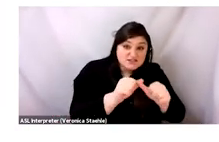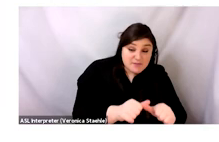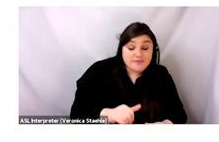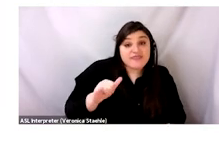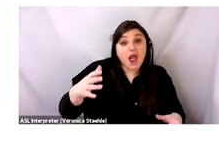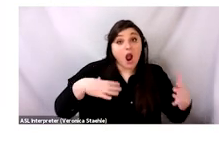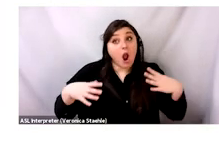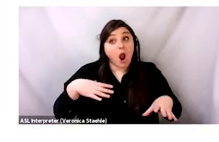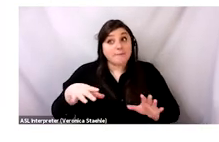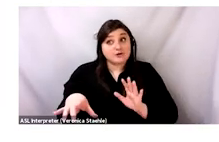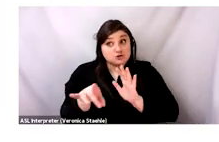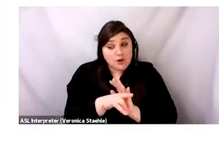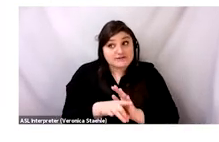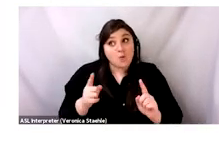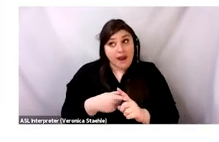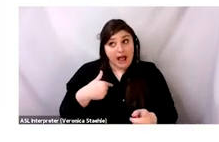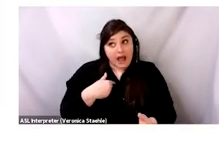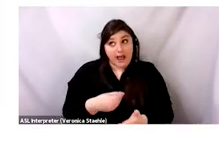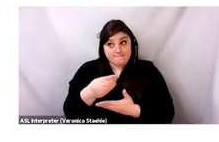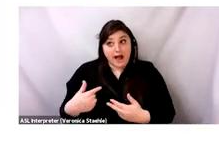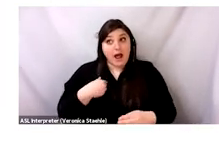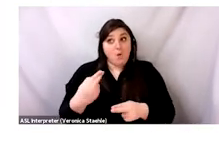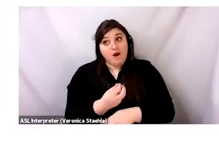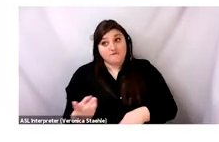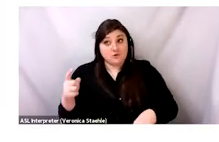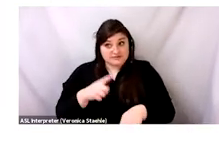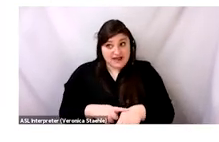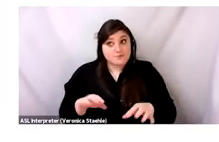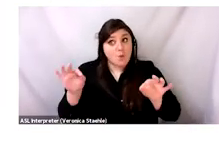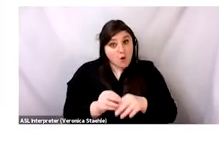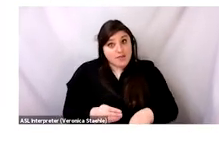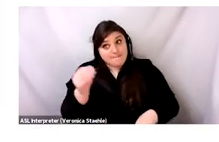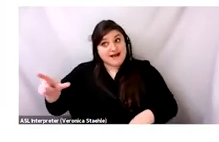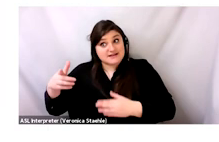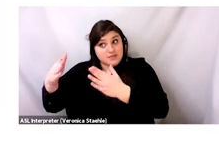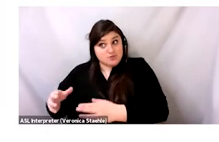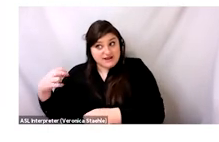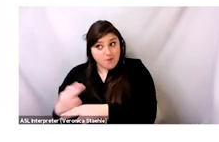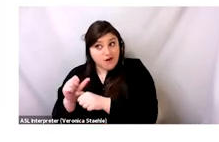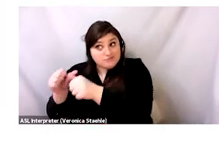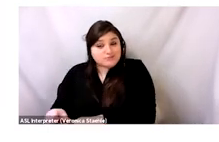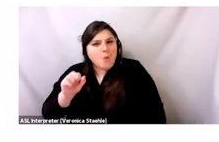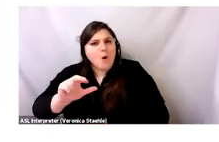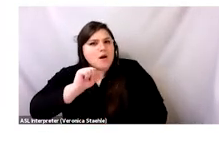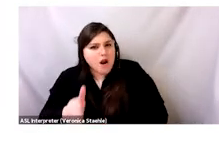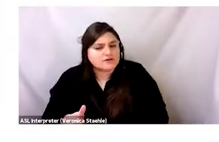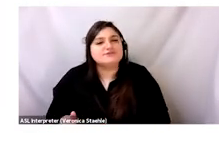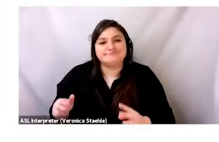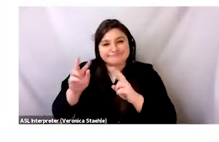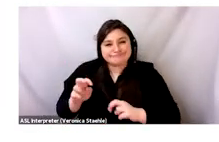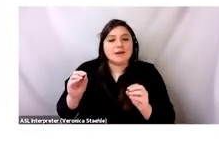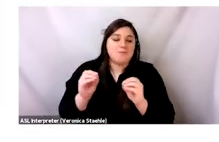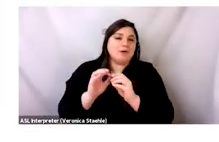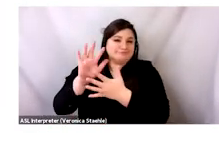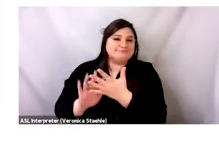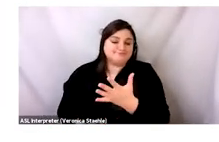Is this garment worthy of a second life? Is this garment worthy of the person who will be receiving it? And what does waste make visible to me?